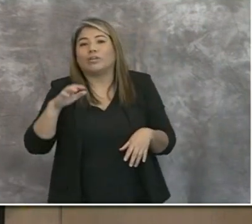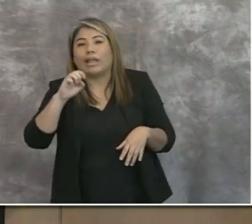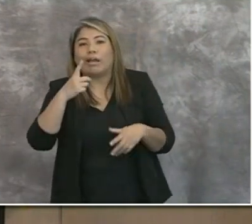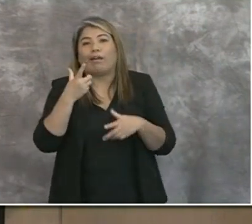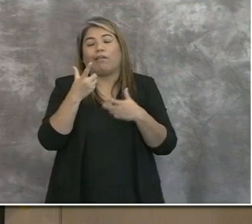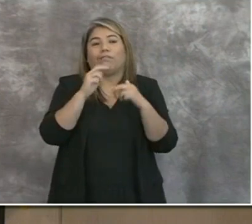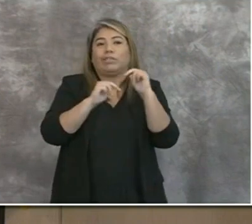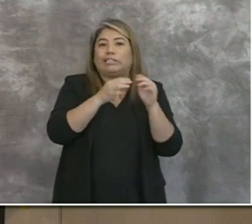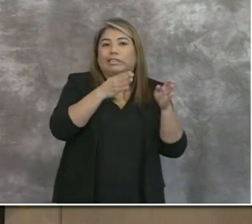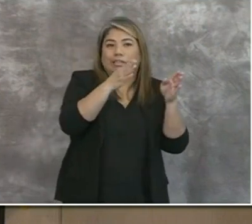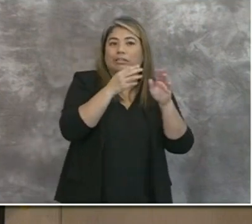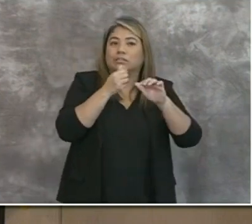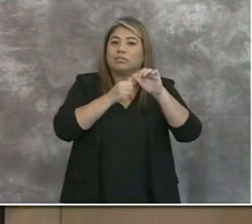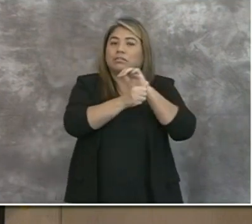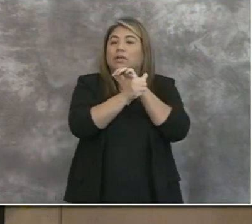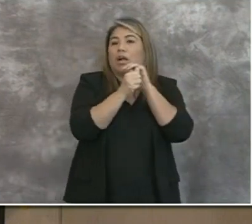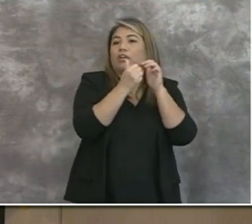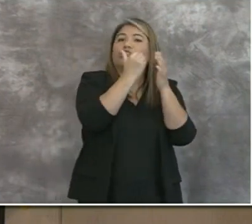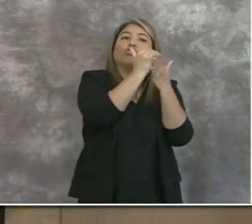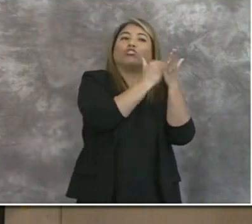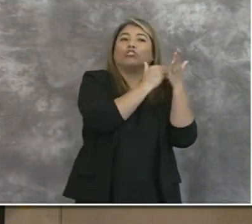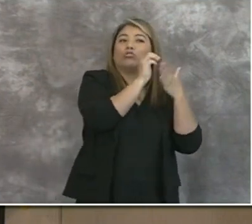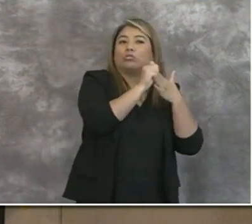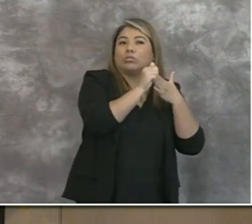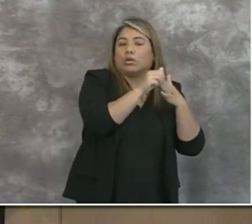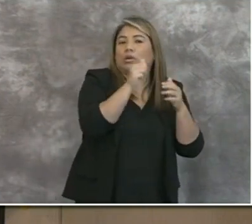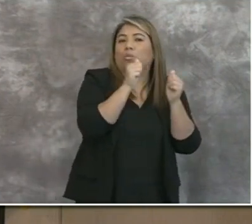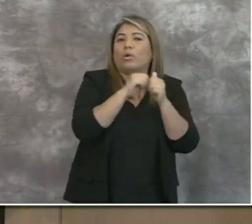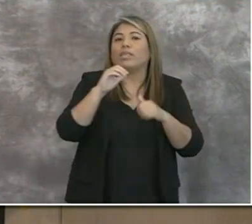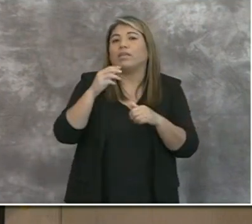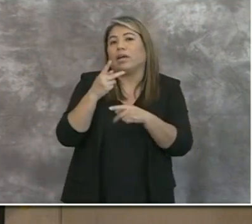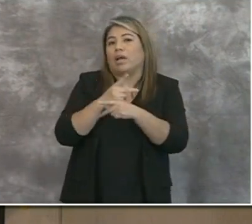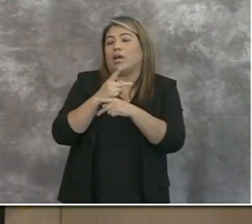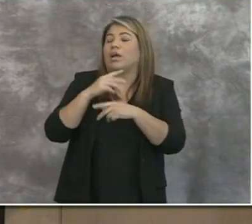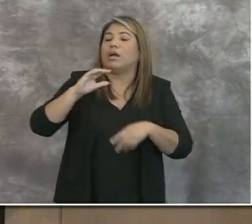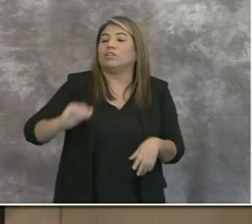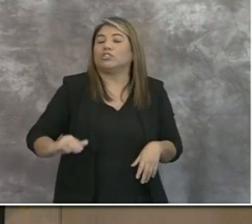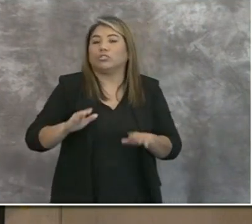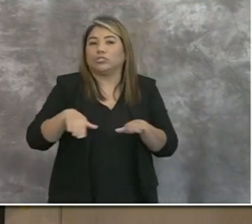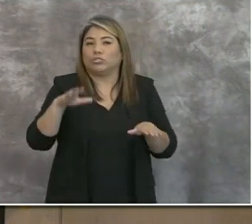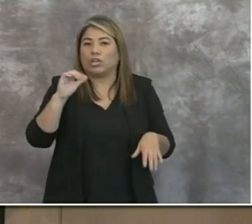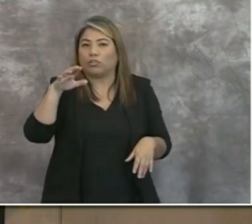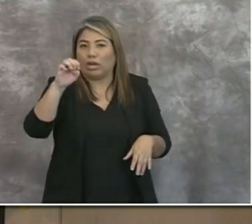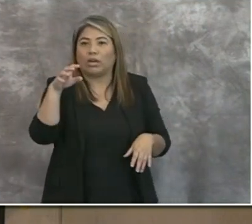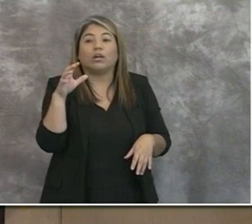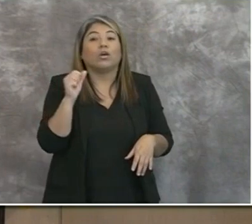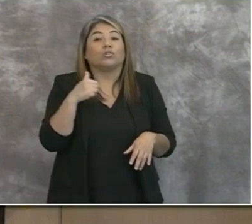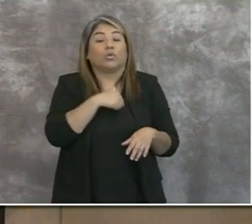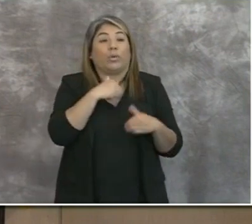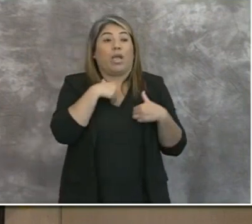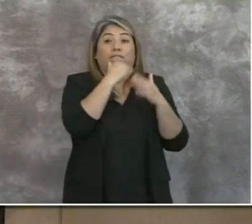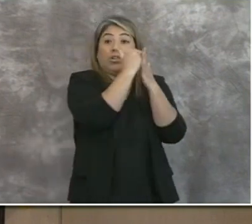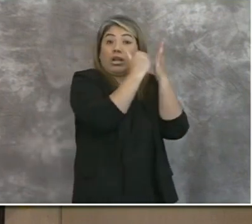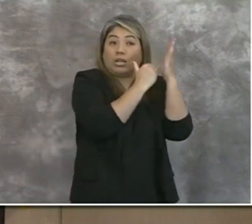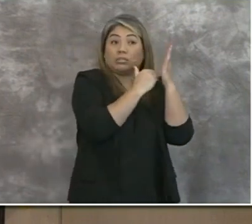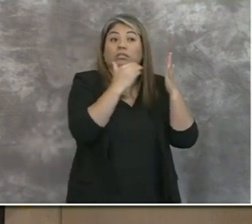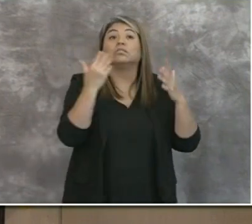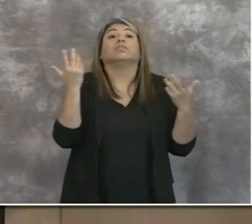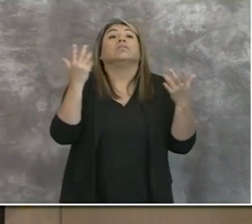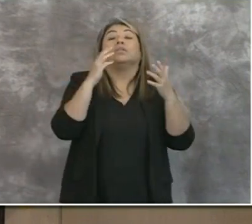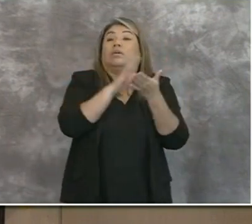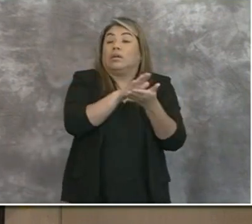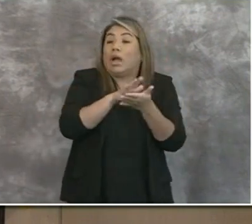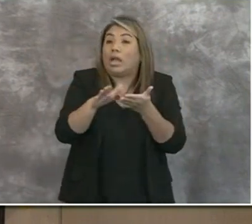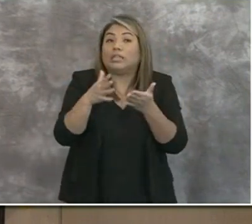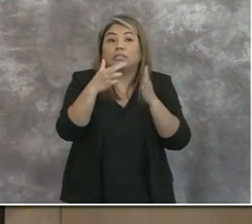fall under the guidance that's been issued around child care. So we've put out guidance in terms of the numbers, how they should operate, hygiene